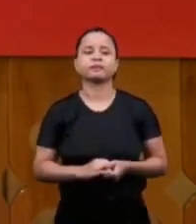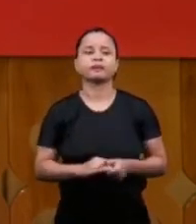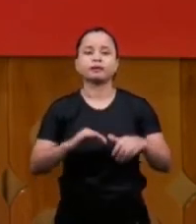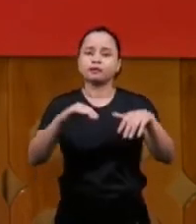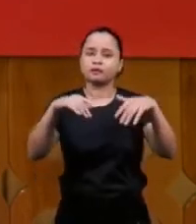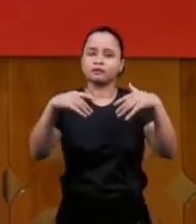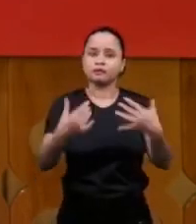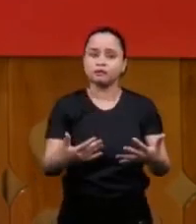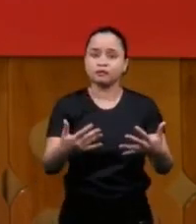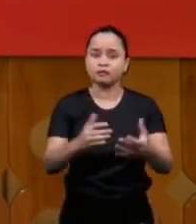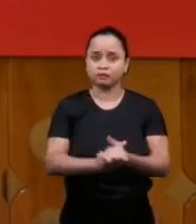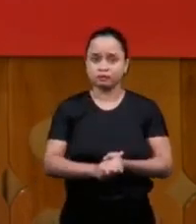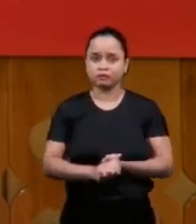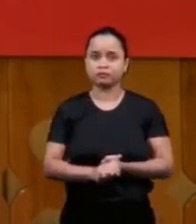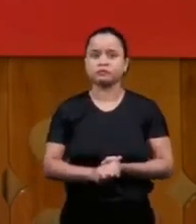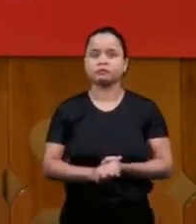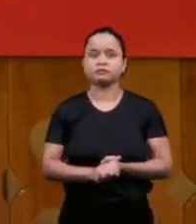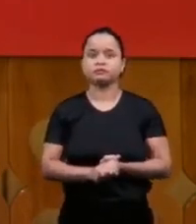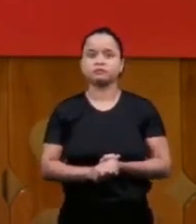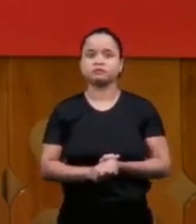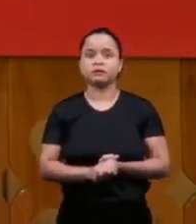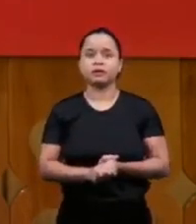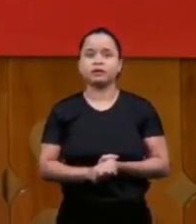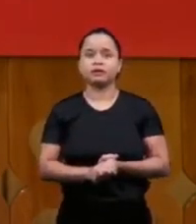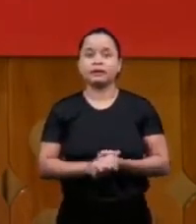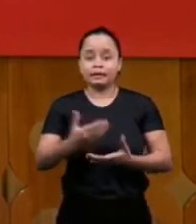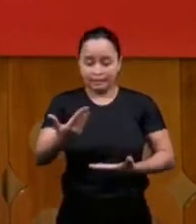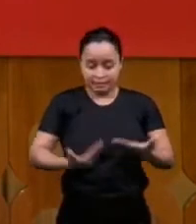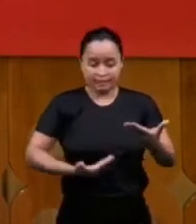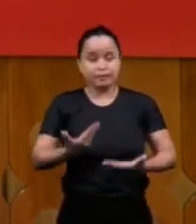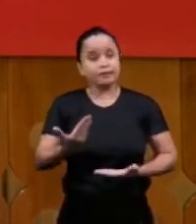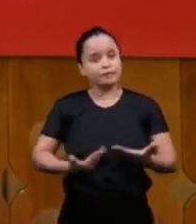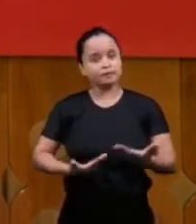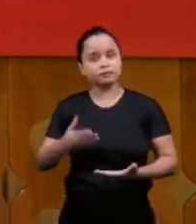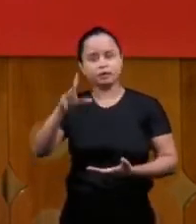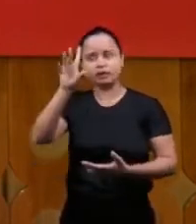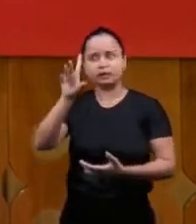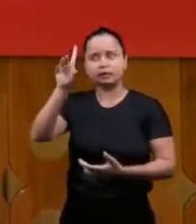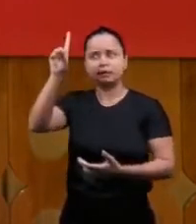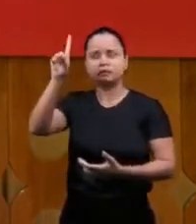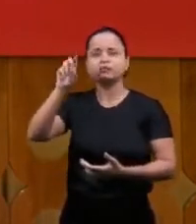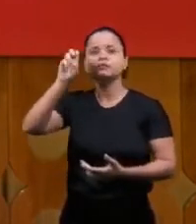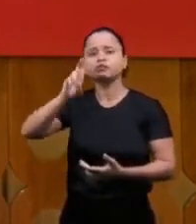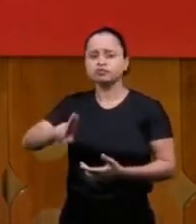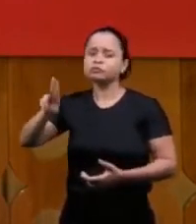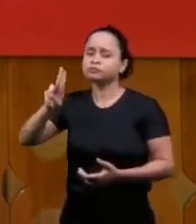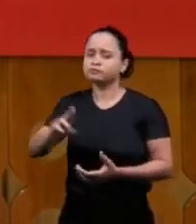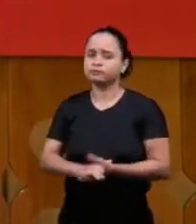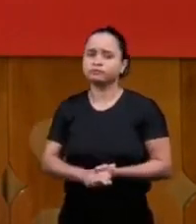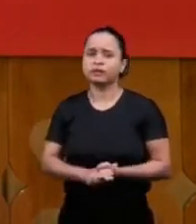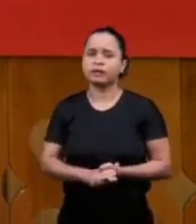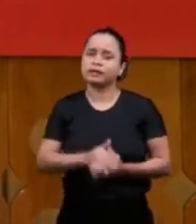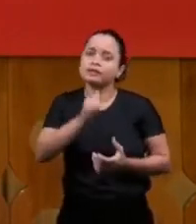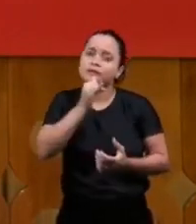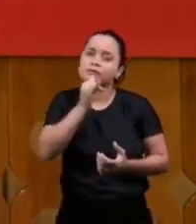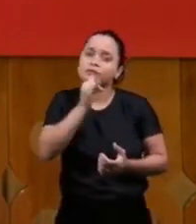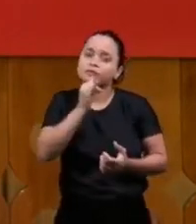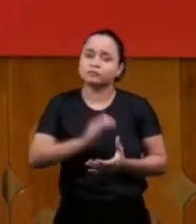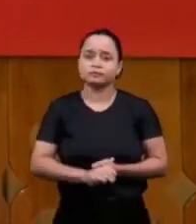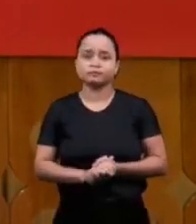had great preachers in our midst servants that God used a classic example of this I want to give you